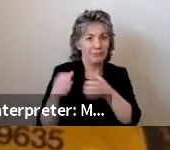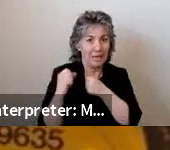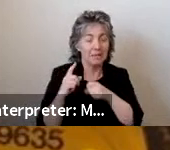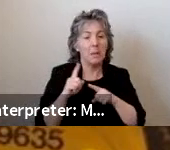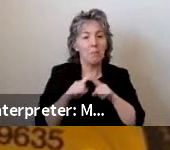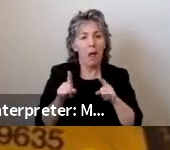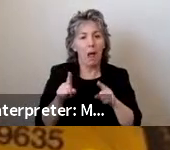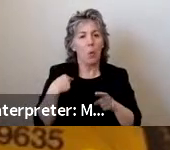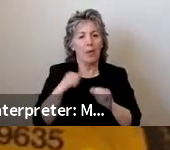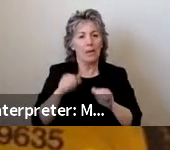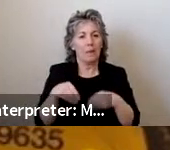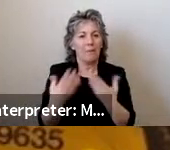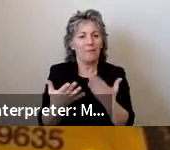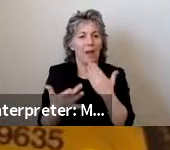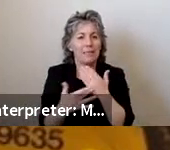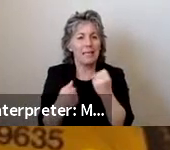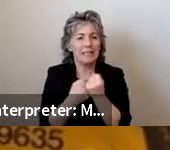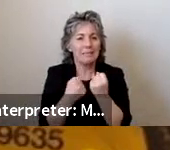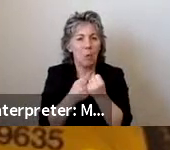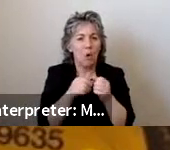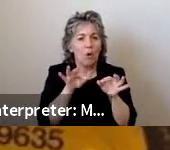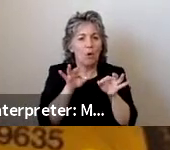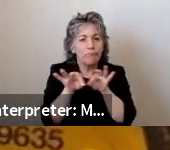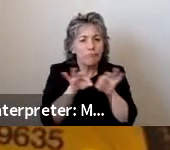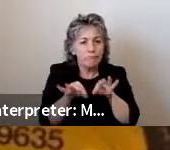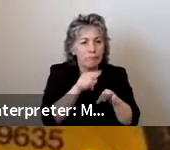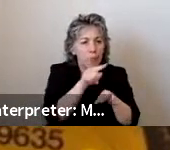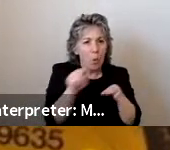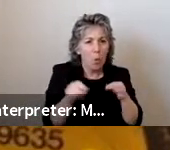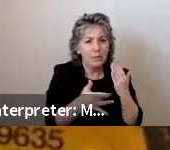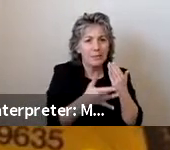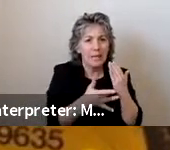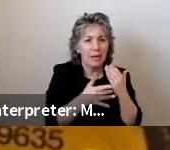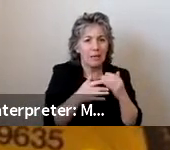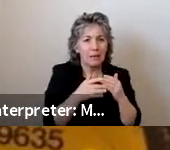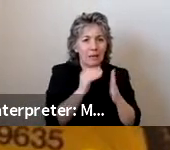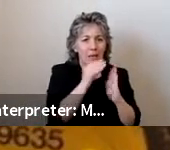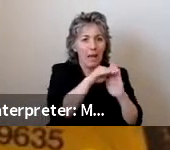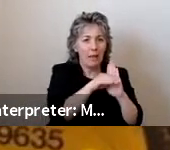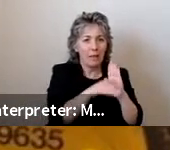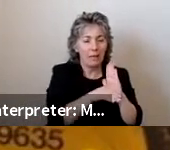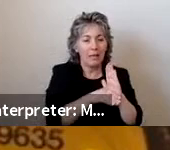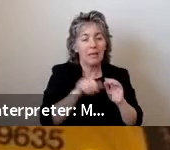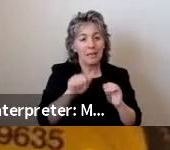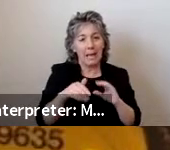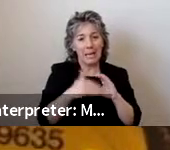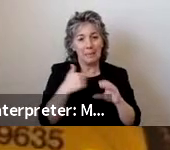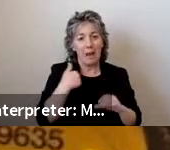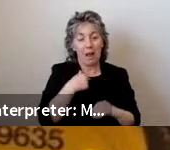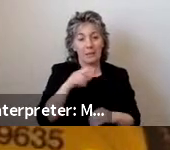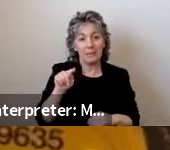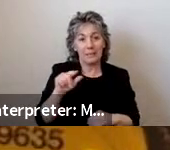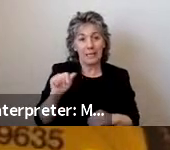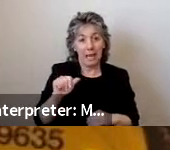available to provide technical assistance on these guidelines. Just email us at ta.access-board.gov.